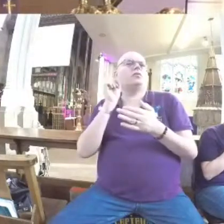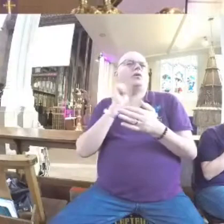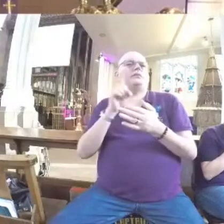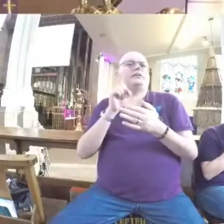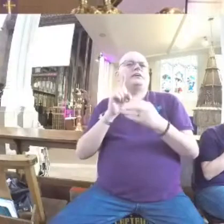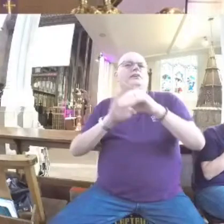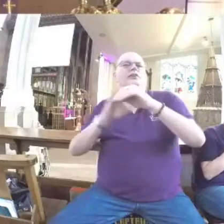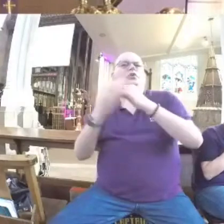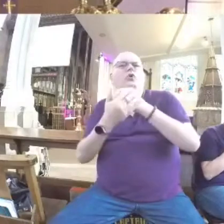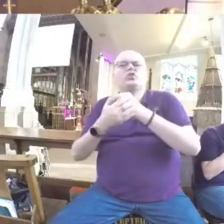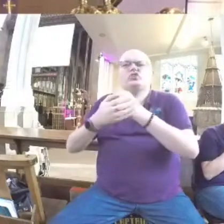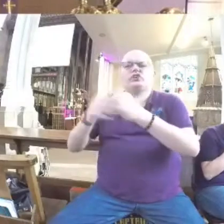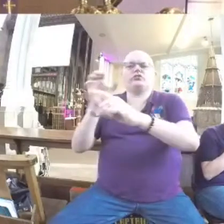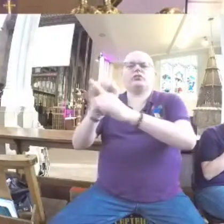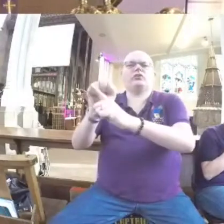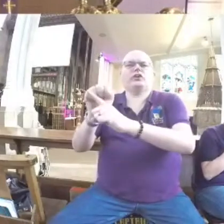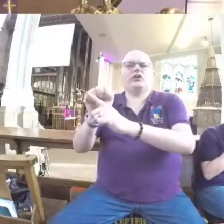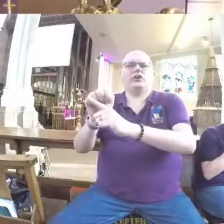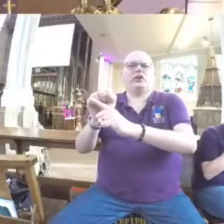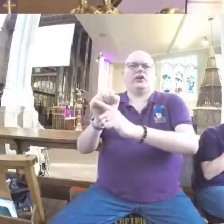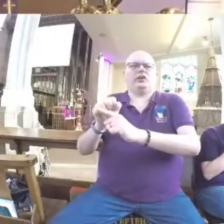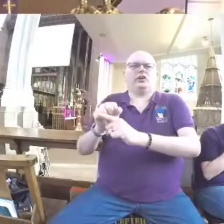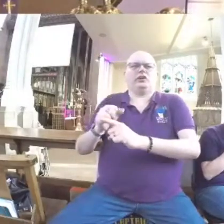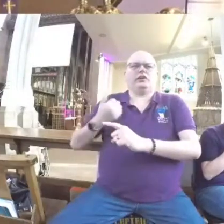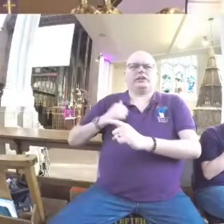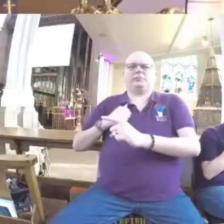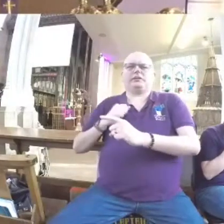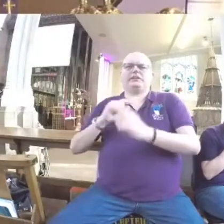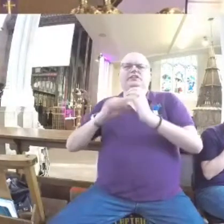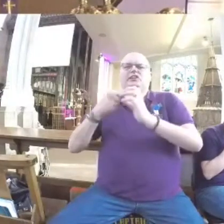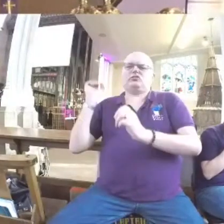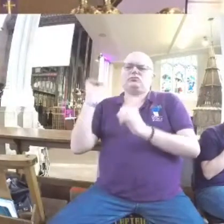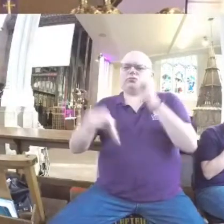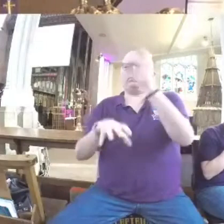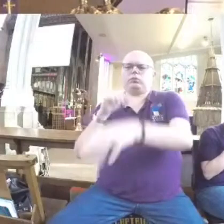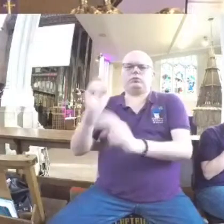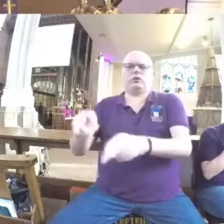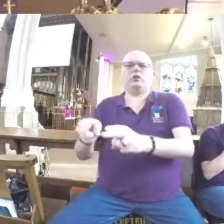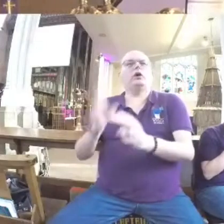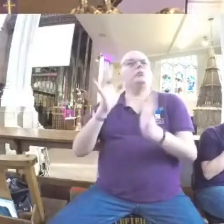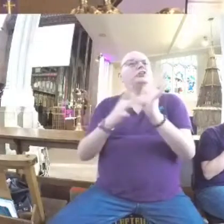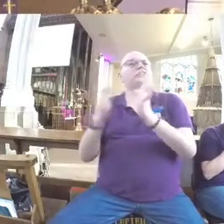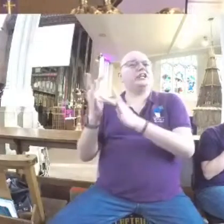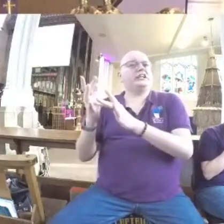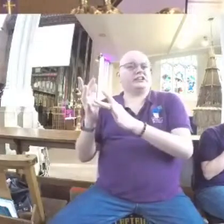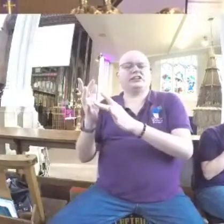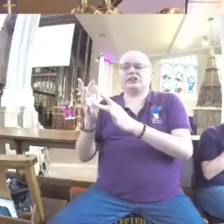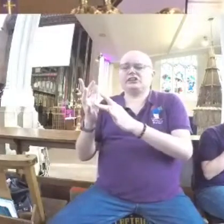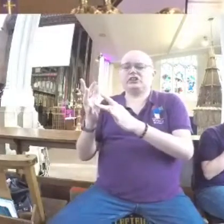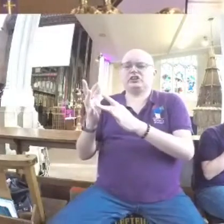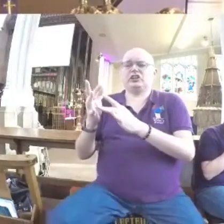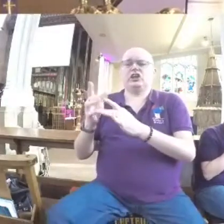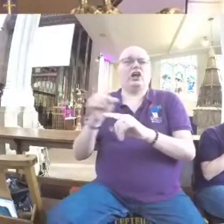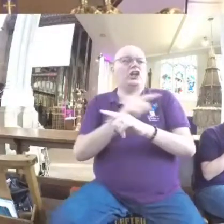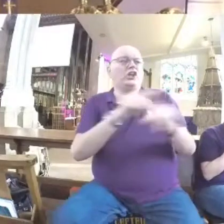caught in adultery. They were expected to stone this woman to death because of her sins. But Jesus resolved the situation by telling them that